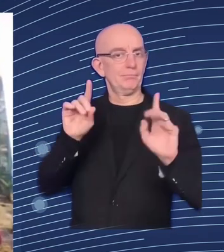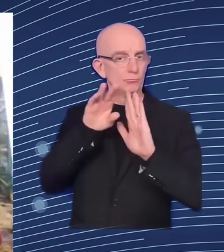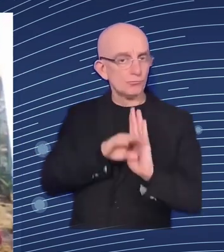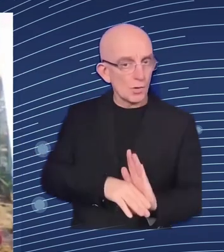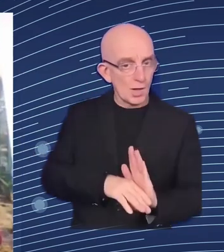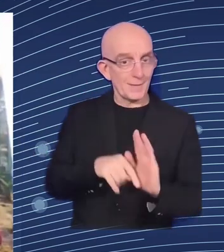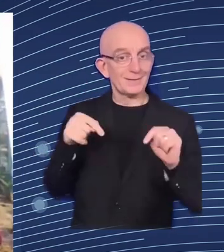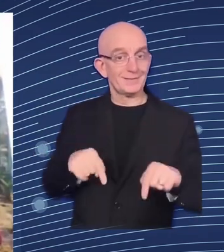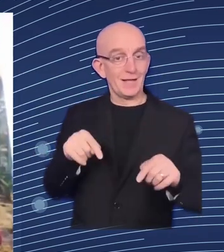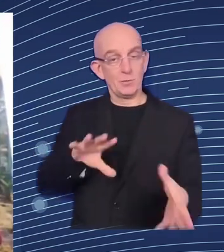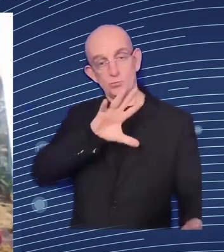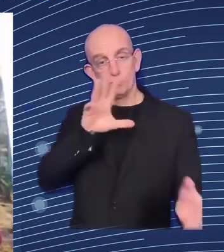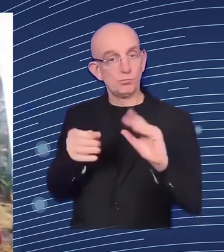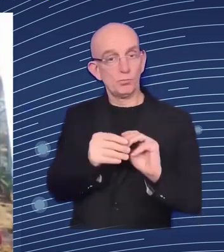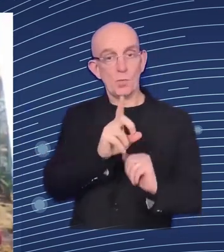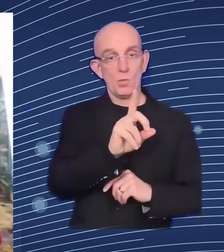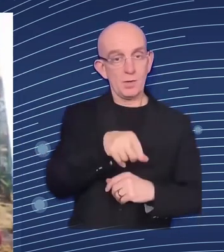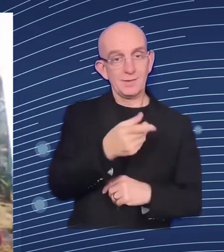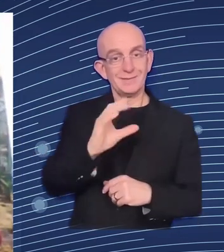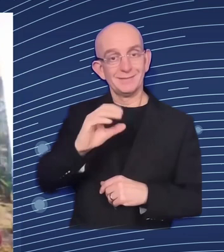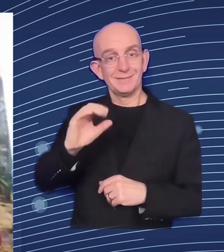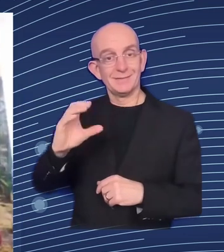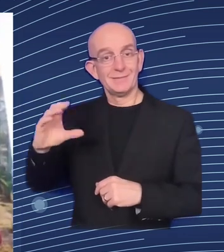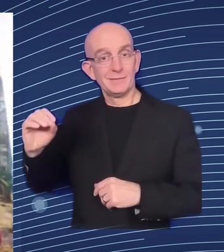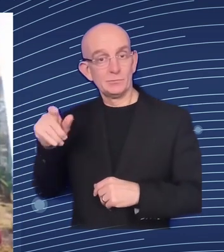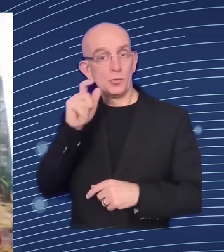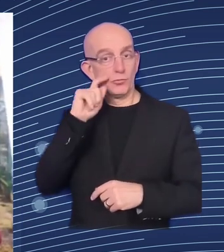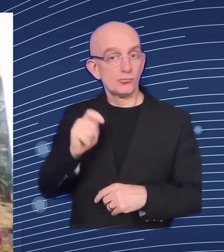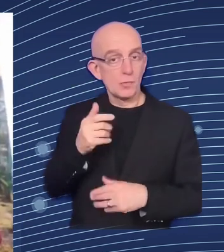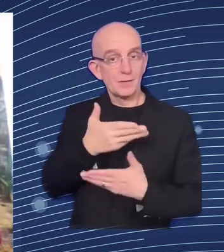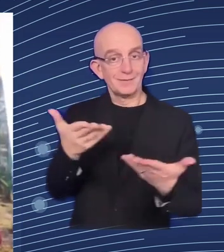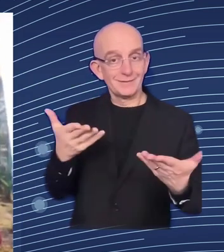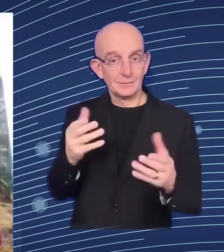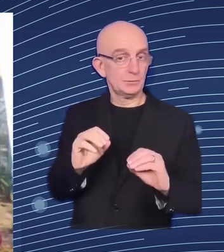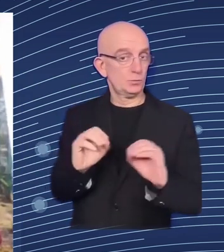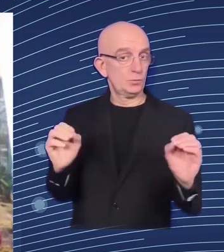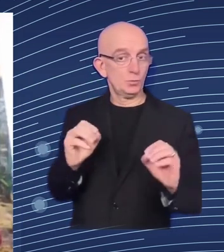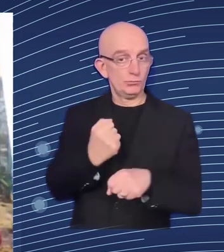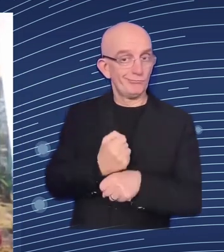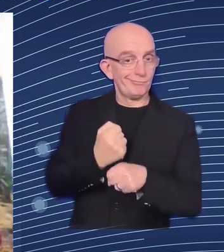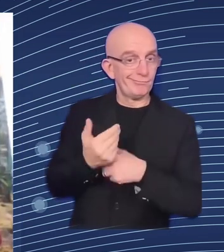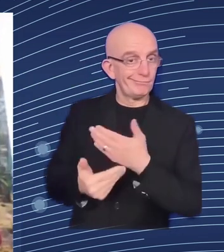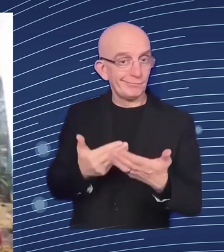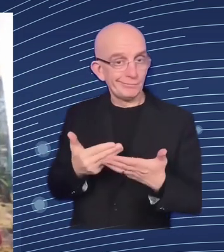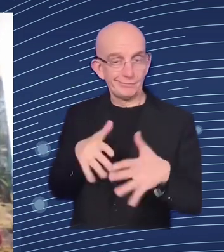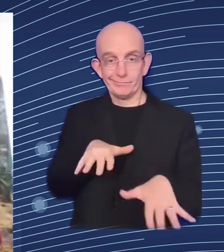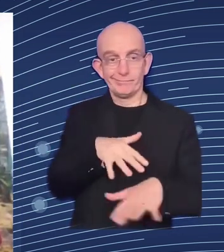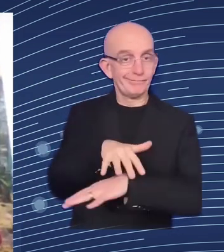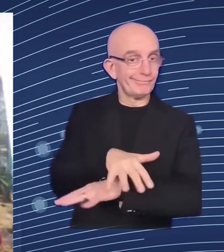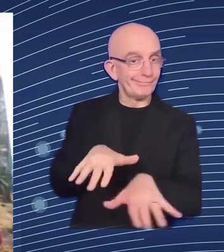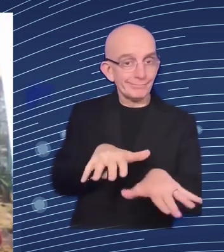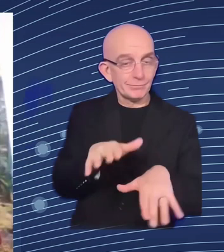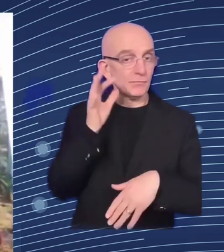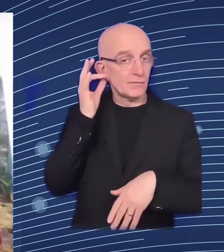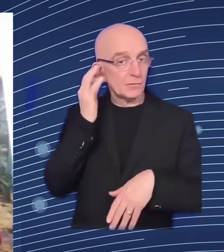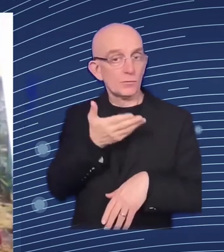in create training programs in it and creative sector it's very important and this became possible also thanks